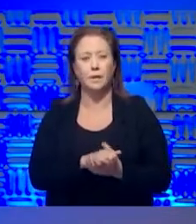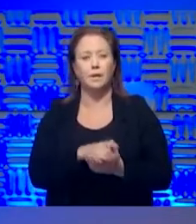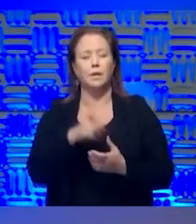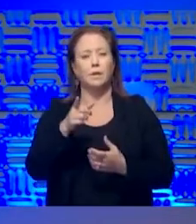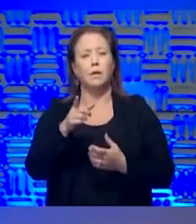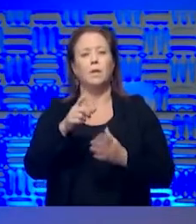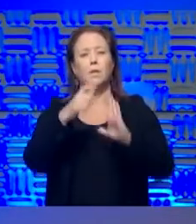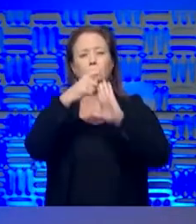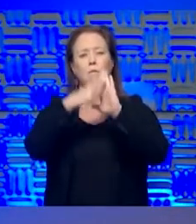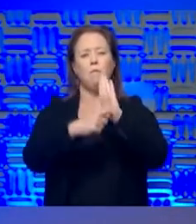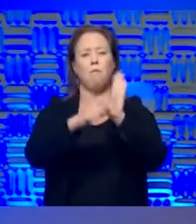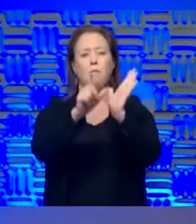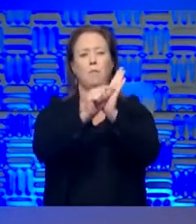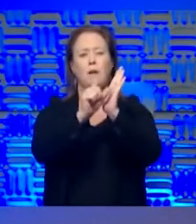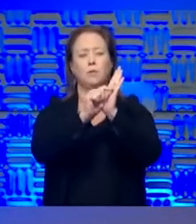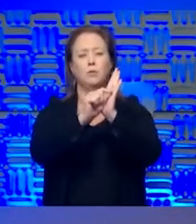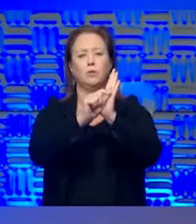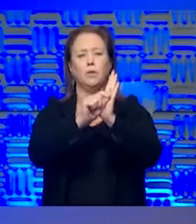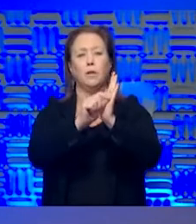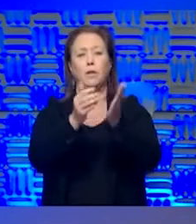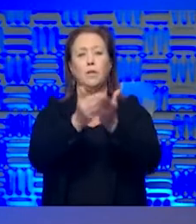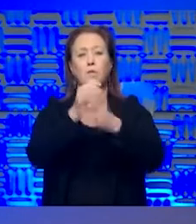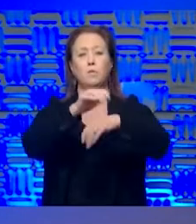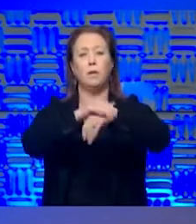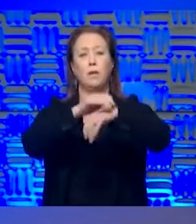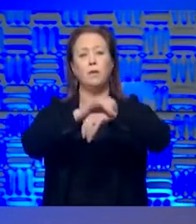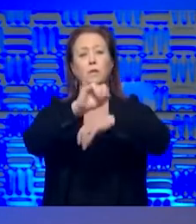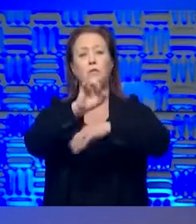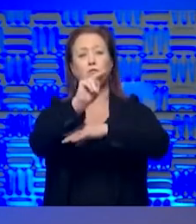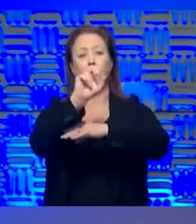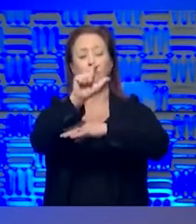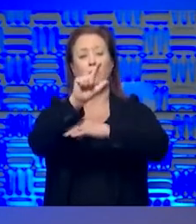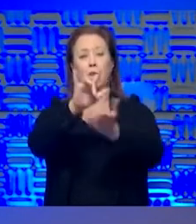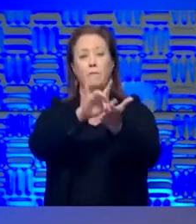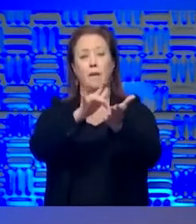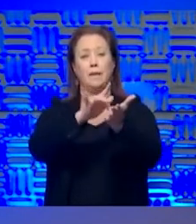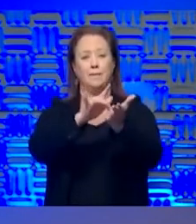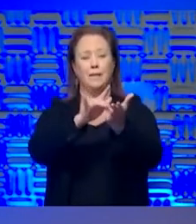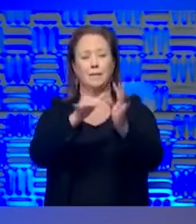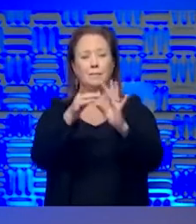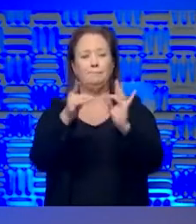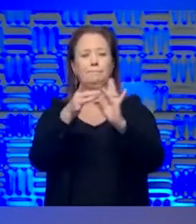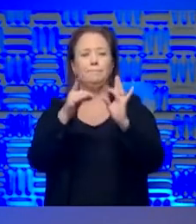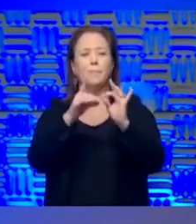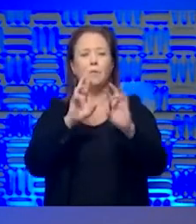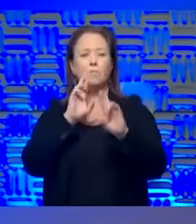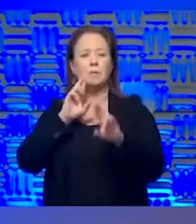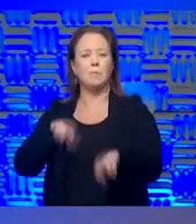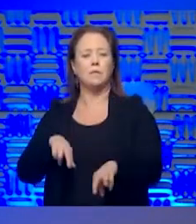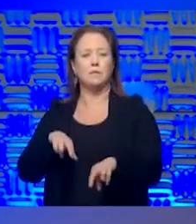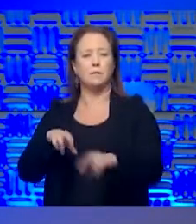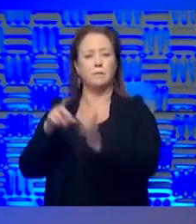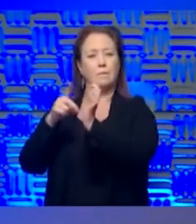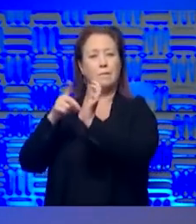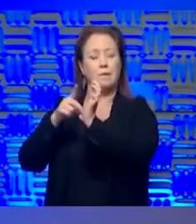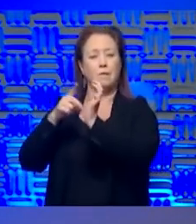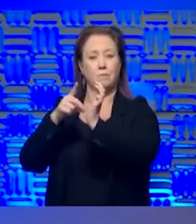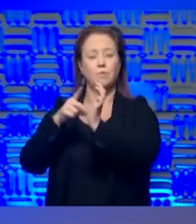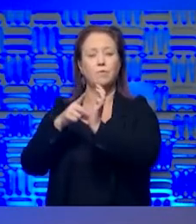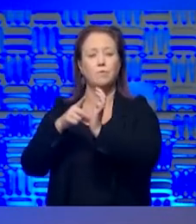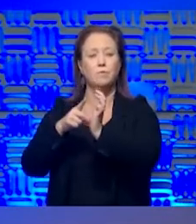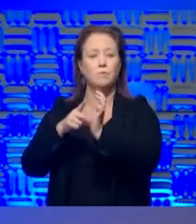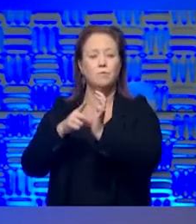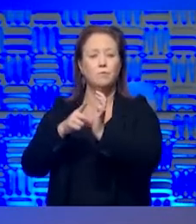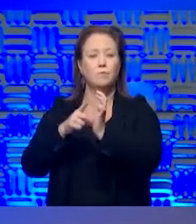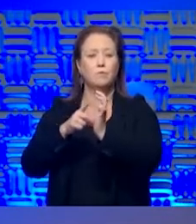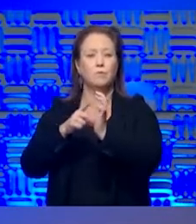there was an article published in the New England Journal of Medicine. I think there was some also anecdotal responses from physicians on the front line